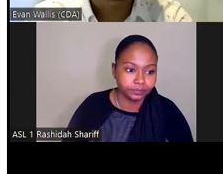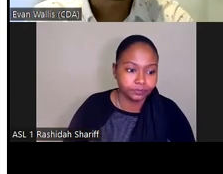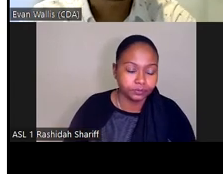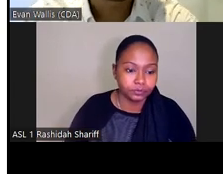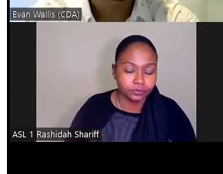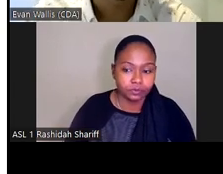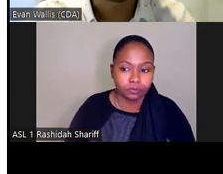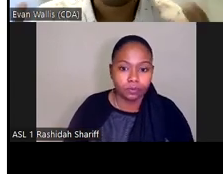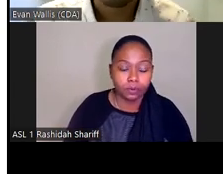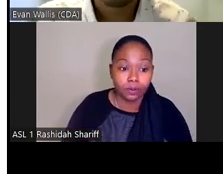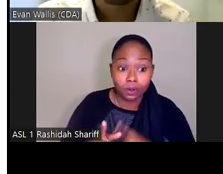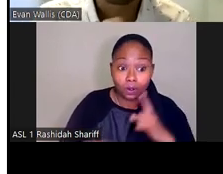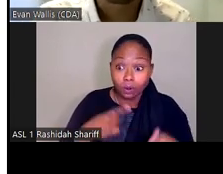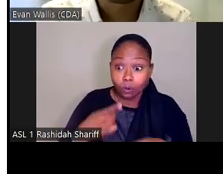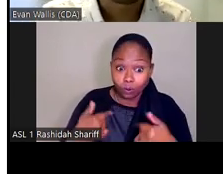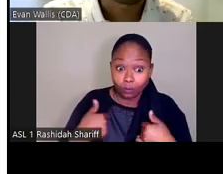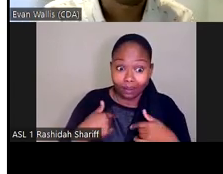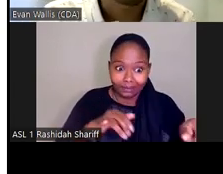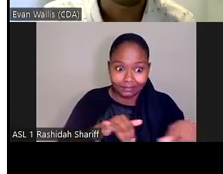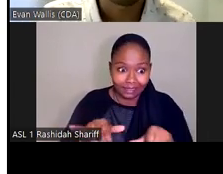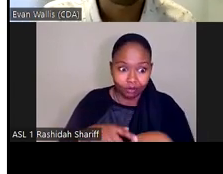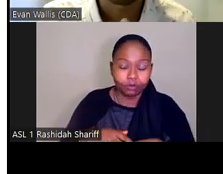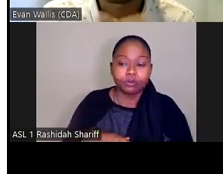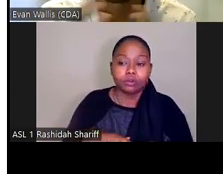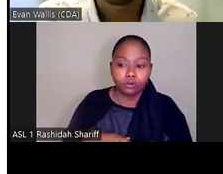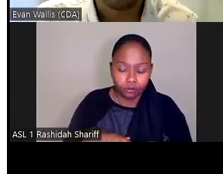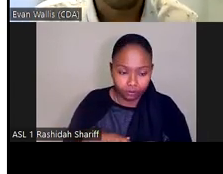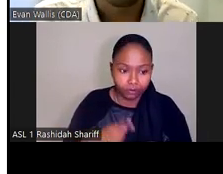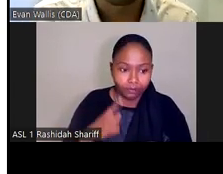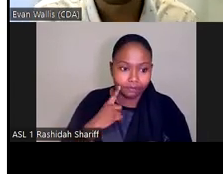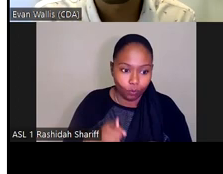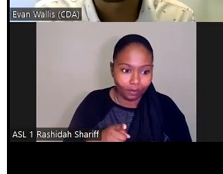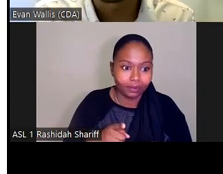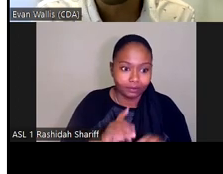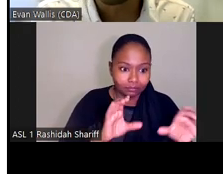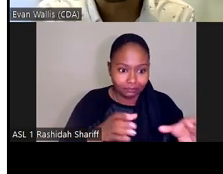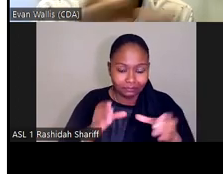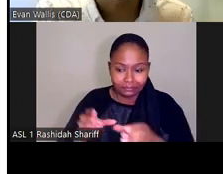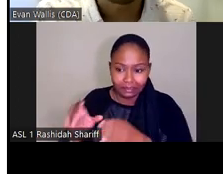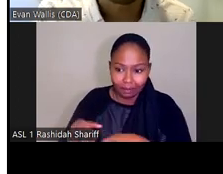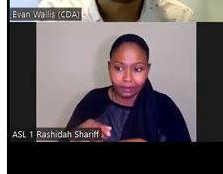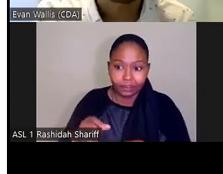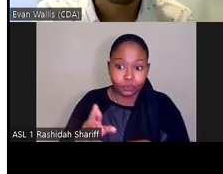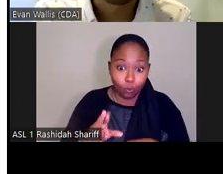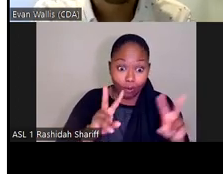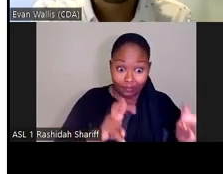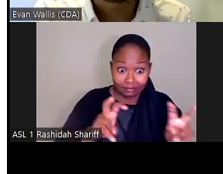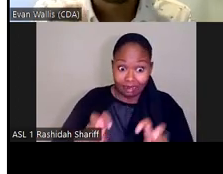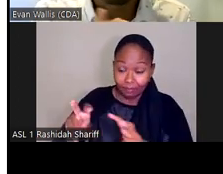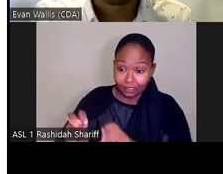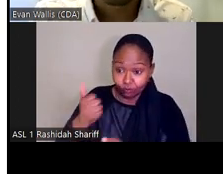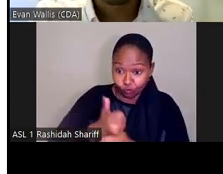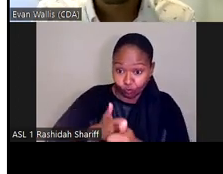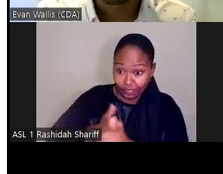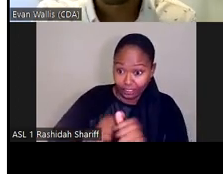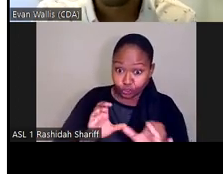And then once we've standardized this, we've standardized the set of topics to look at, the set of groups to include within each topic, and